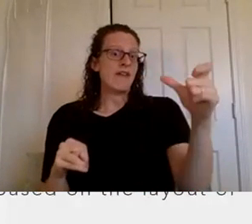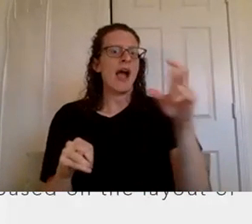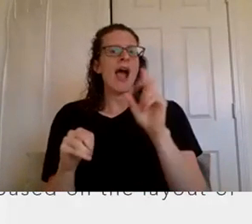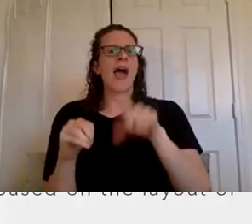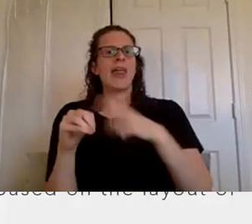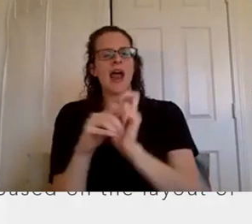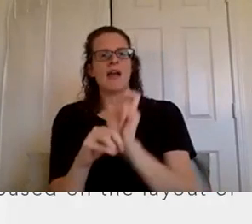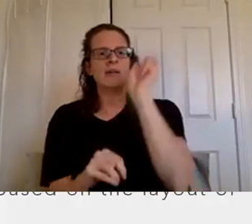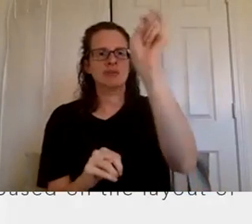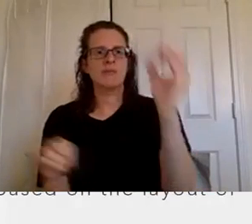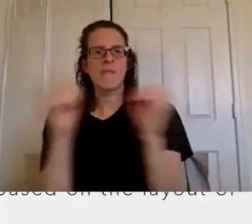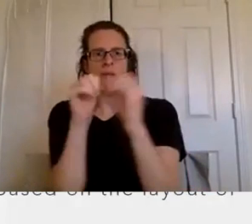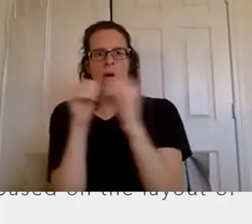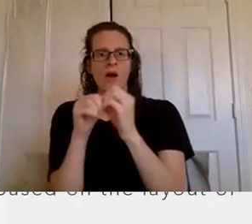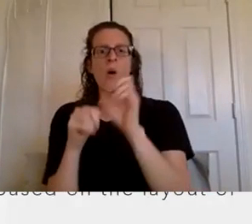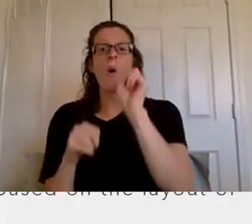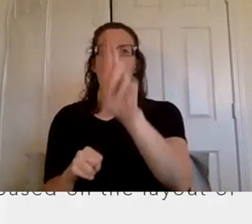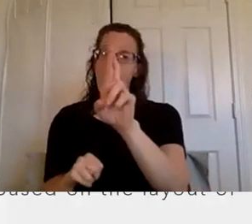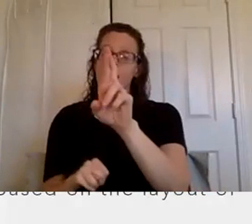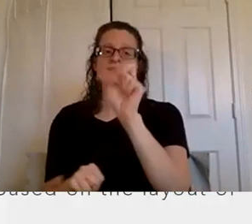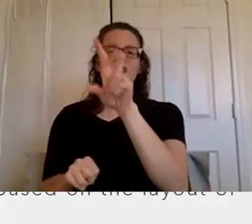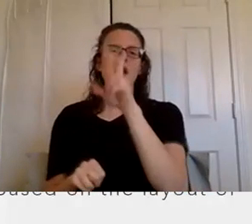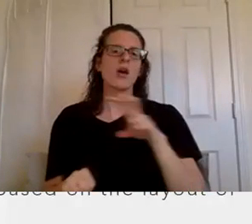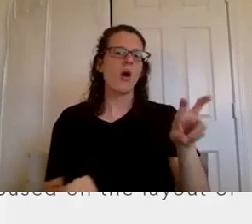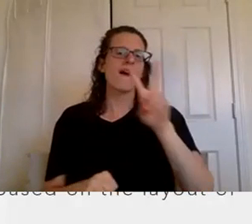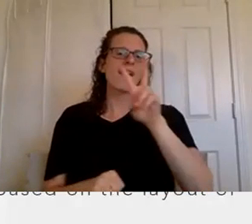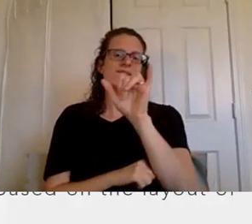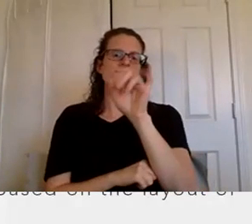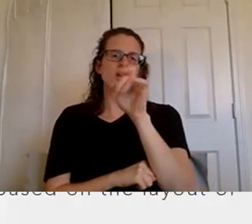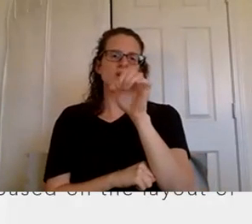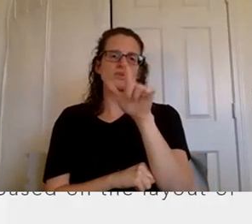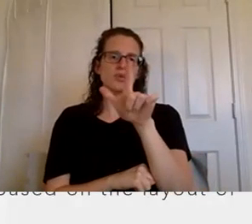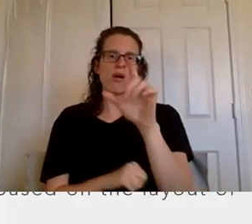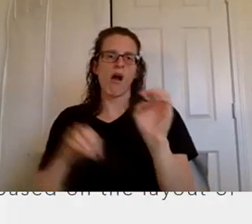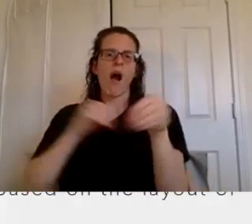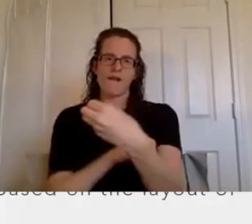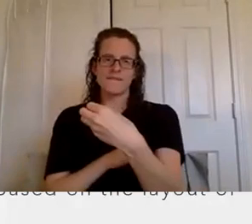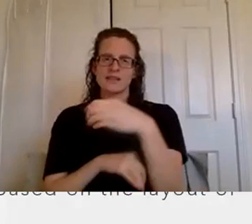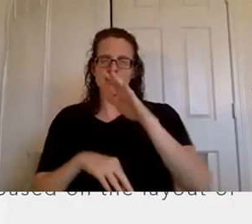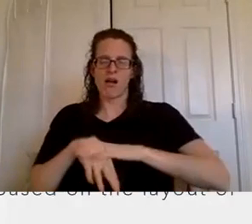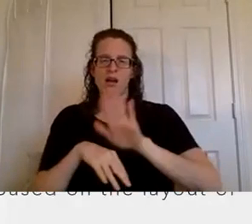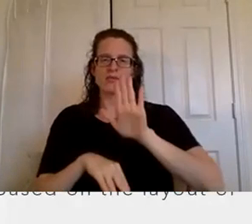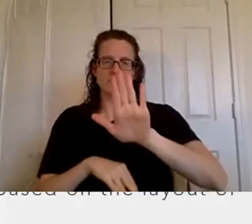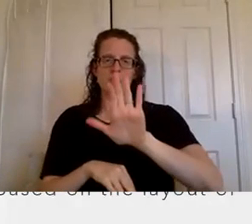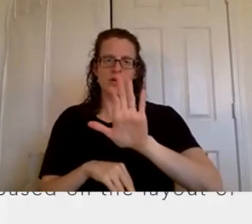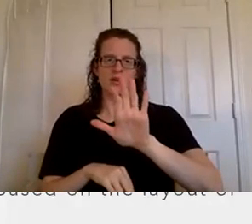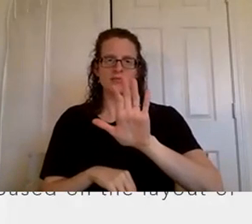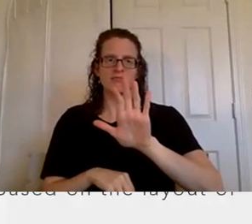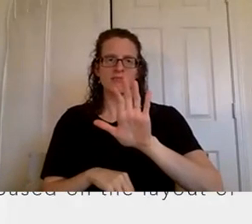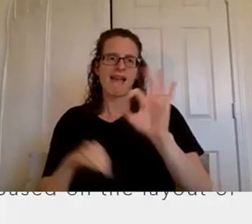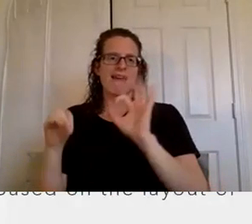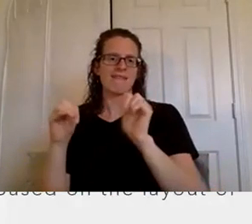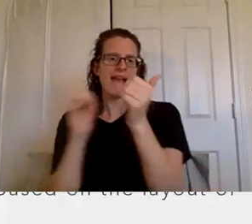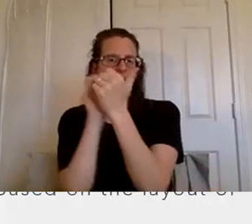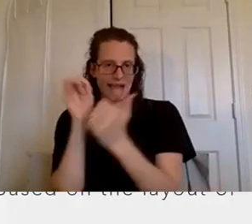you can go to the virtual office um and there are tons of resources on this under um if you go into your virtual